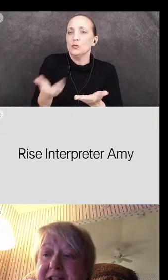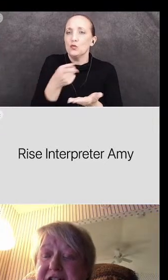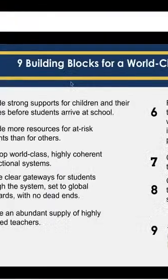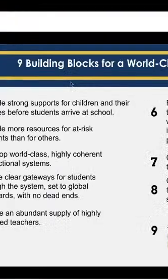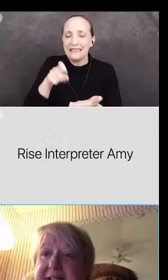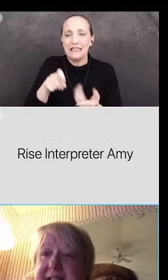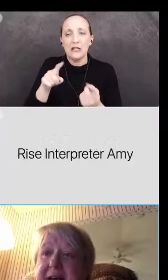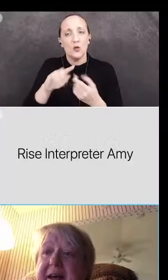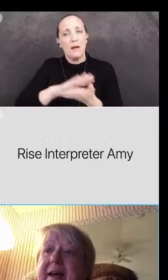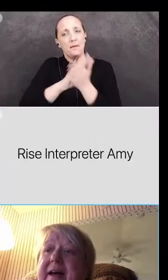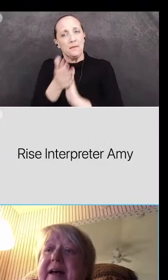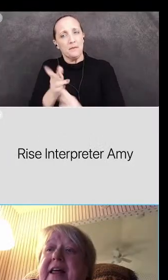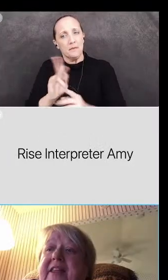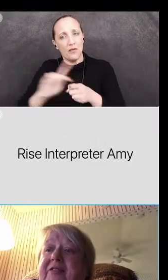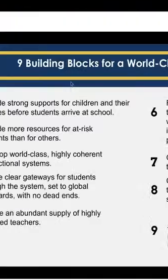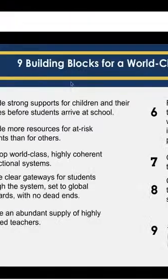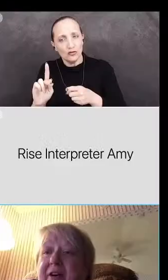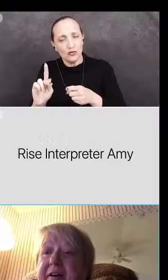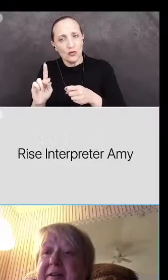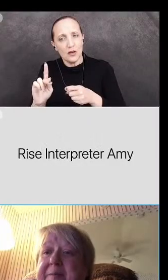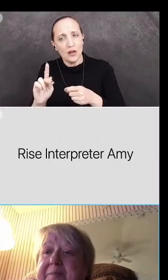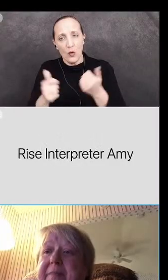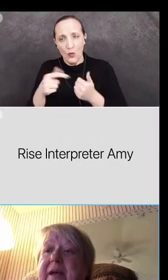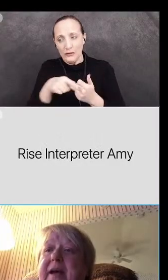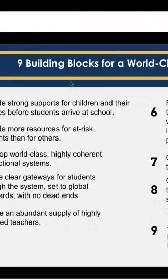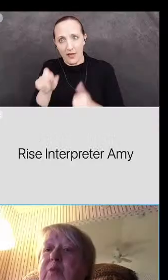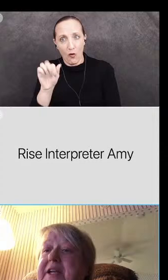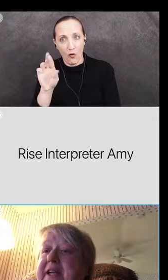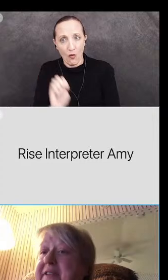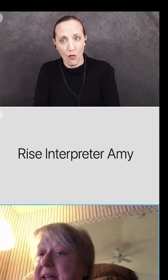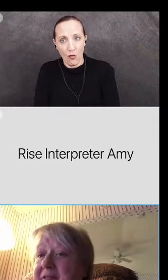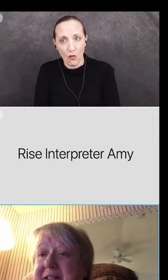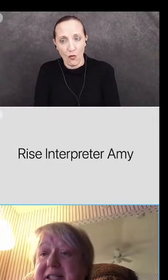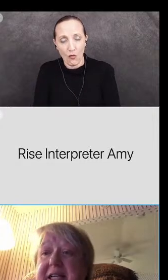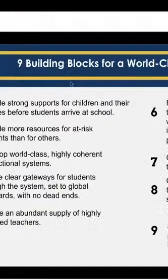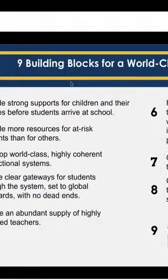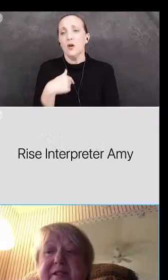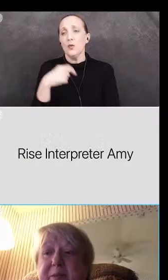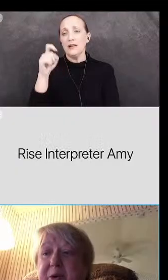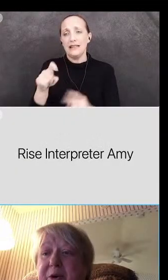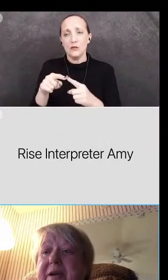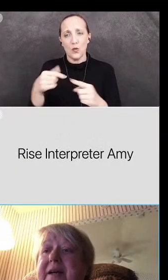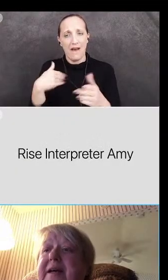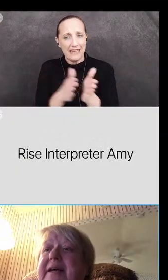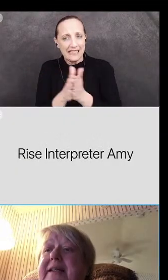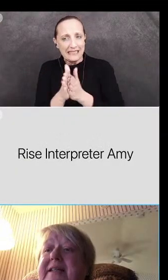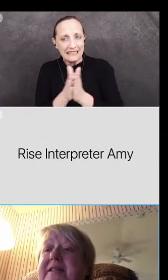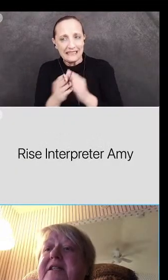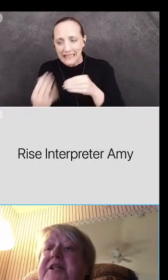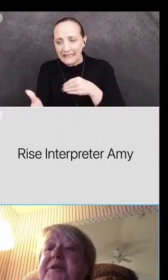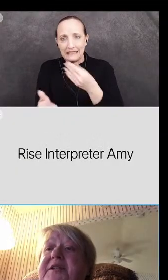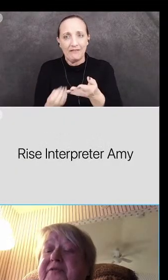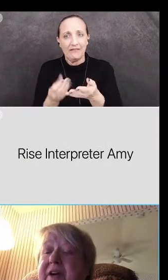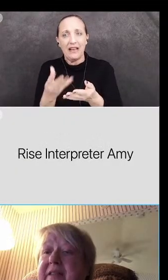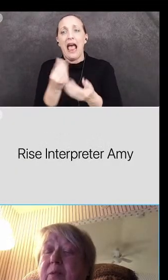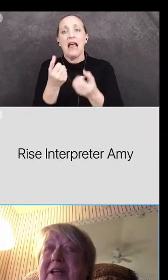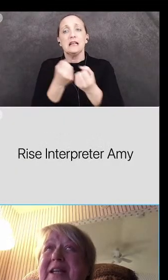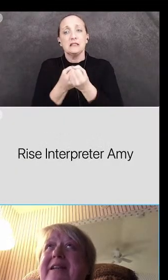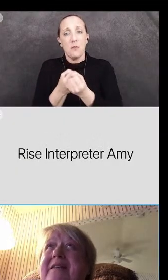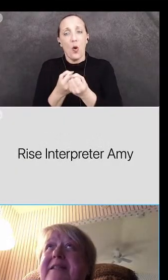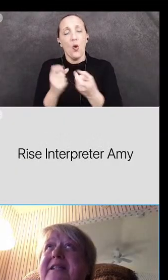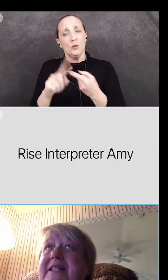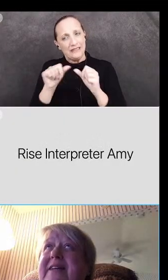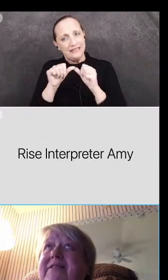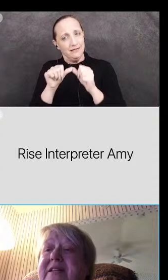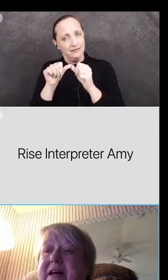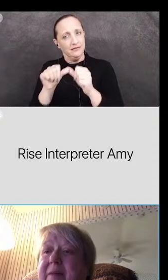to be the professionals that they are. And we need to have the incentives and support the continuous provide